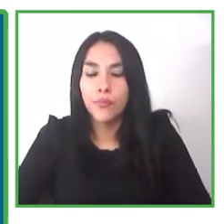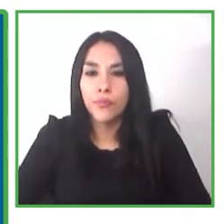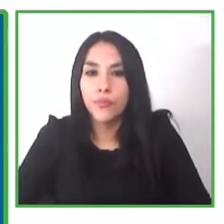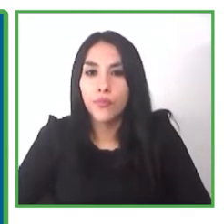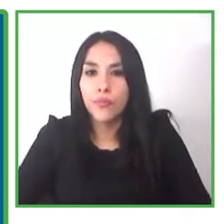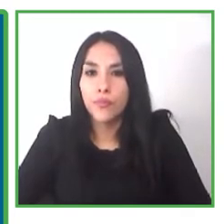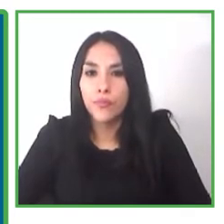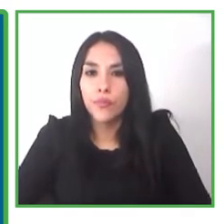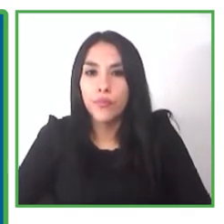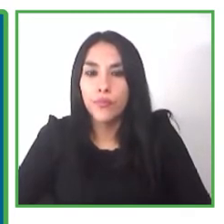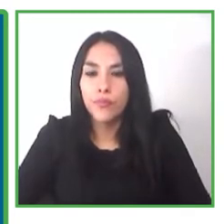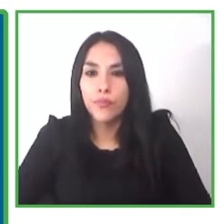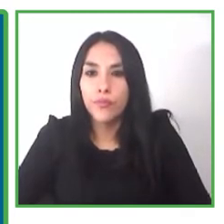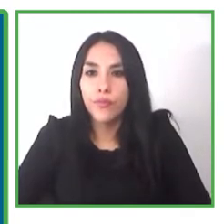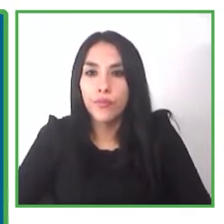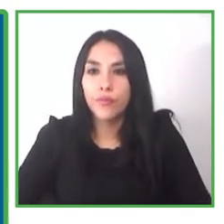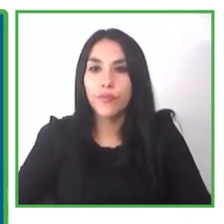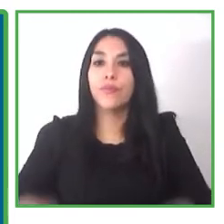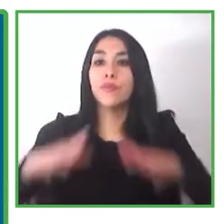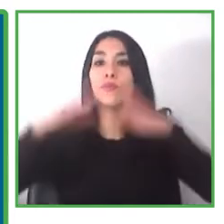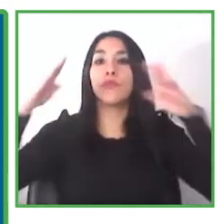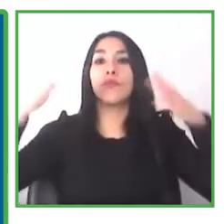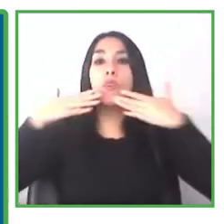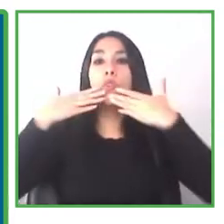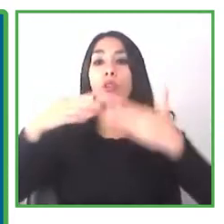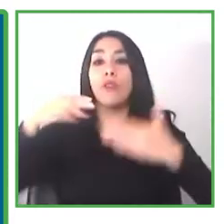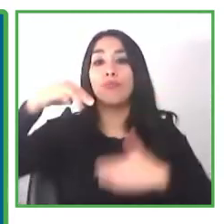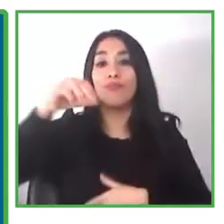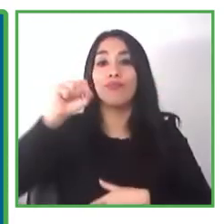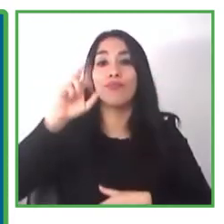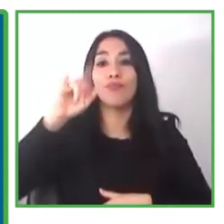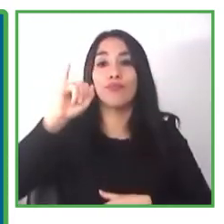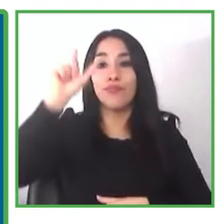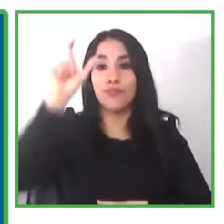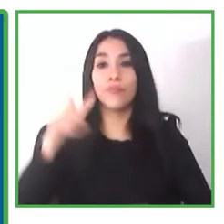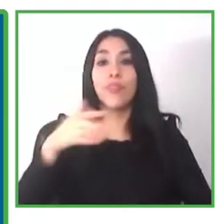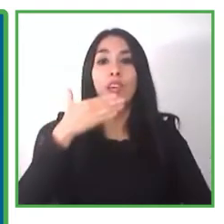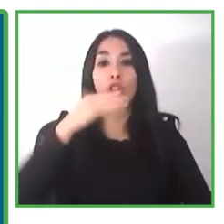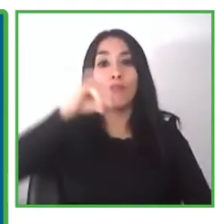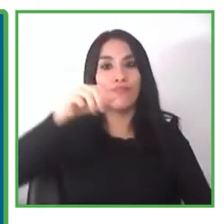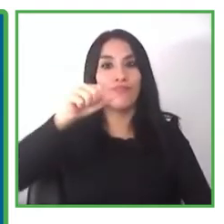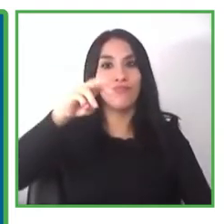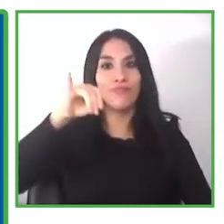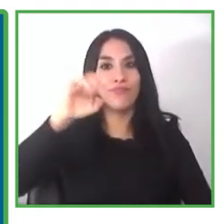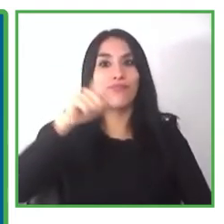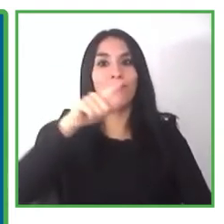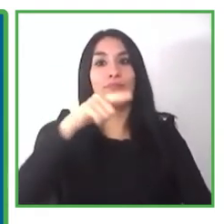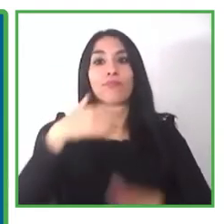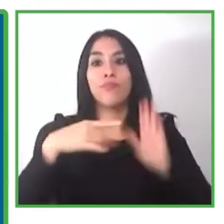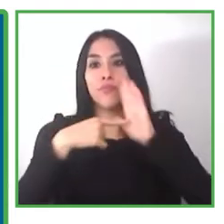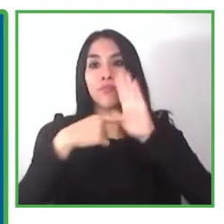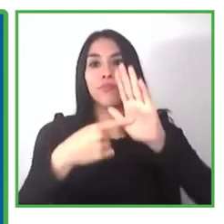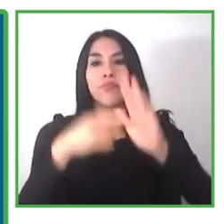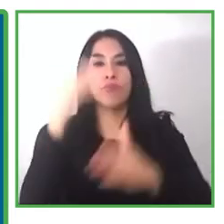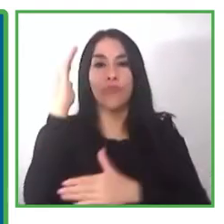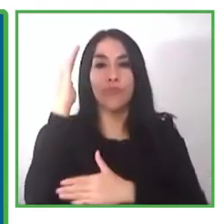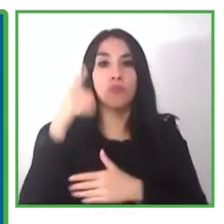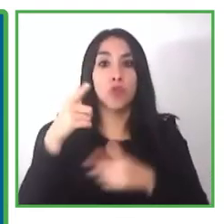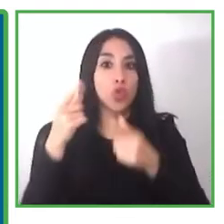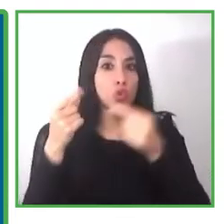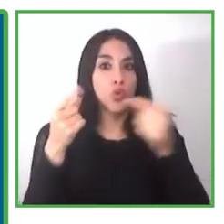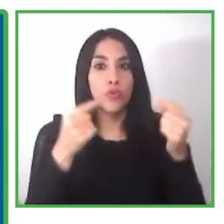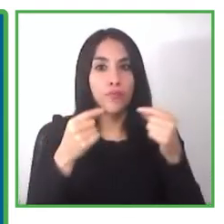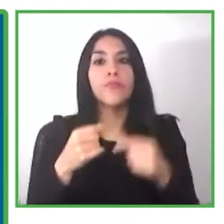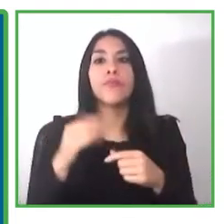thank you so much marion and jamie for presenting about the work you are performing particularly for such